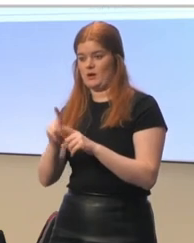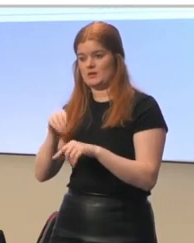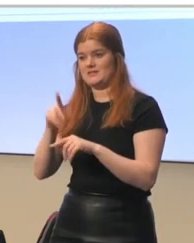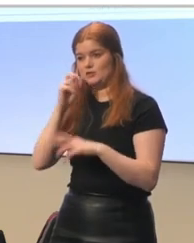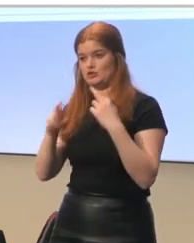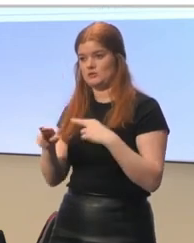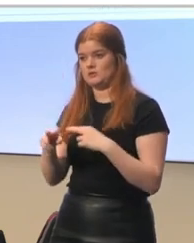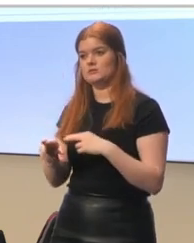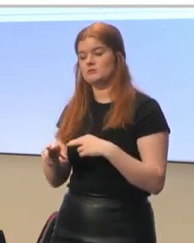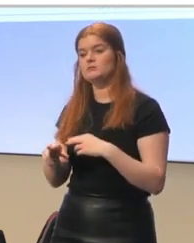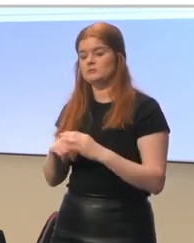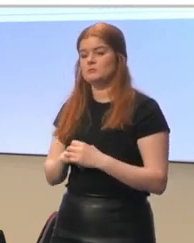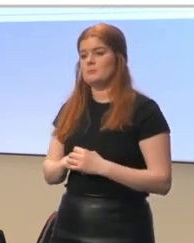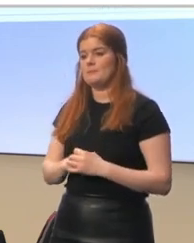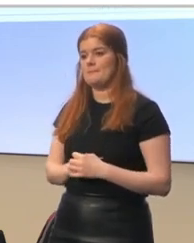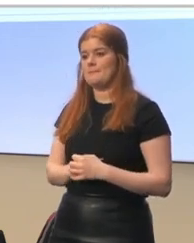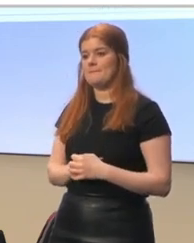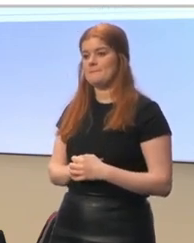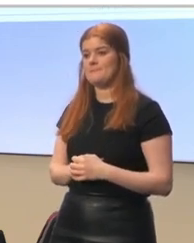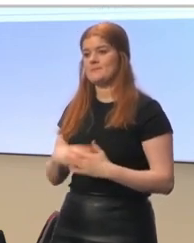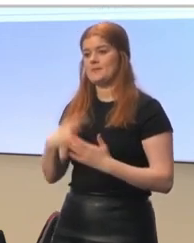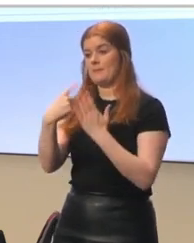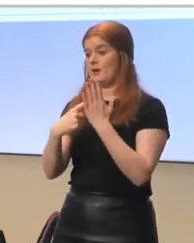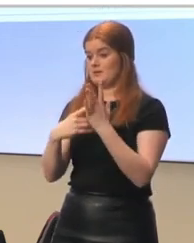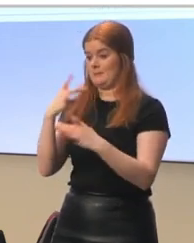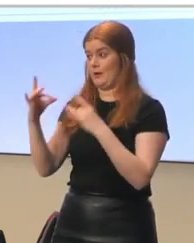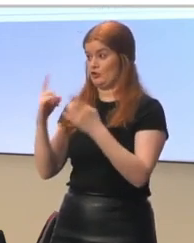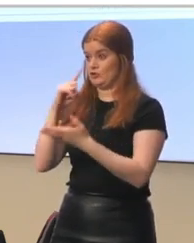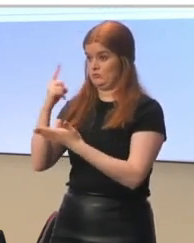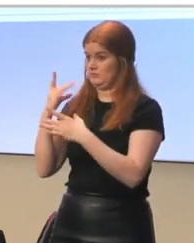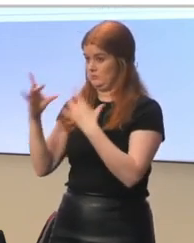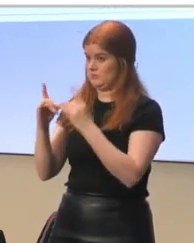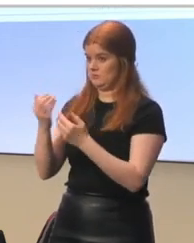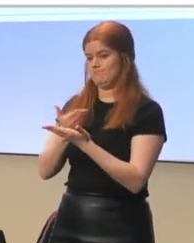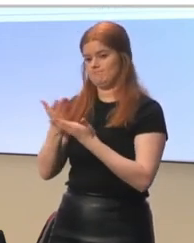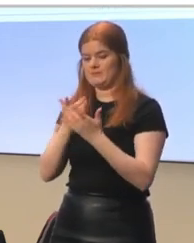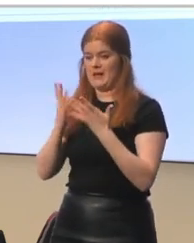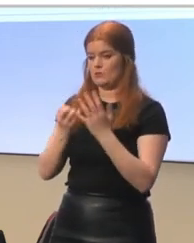So, the policy makers who discussed well-being,